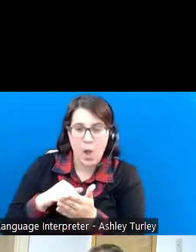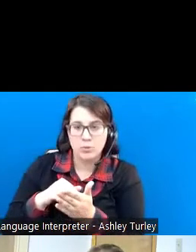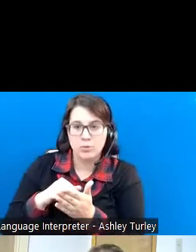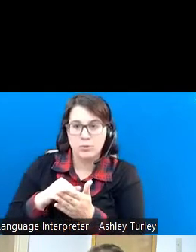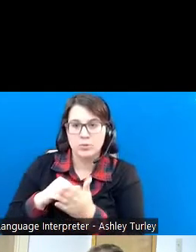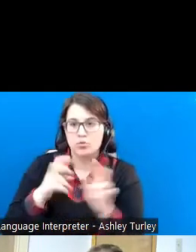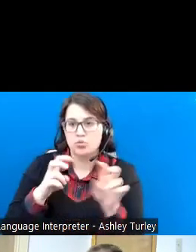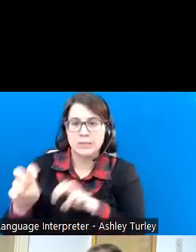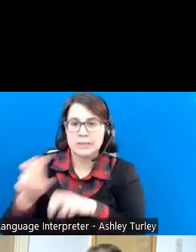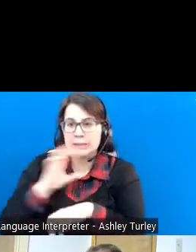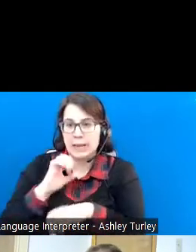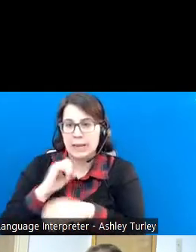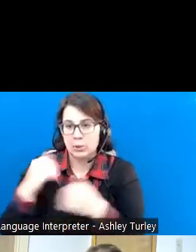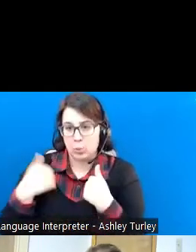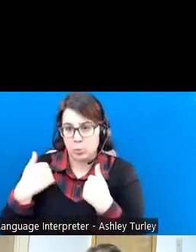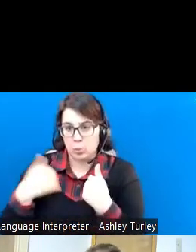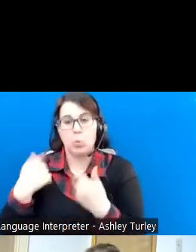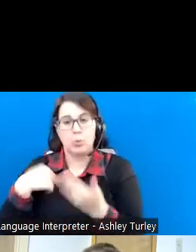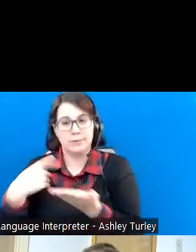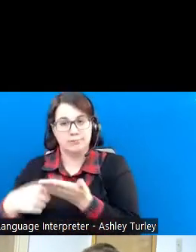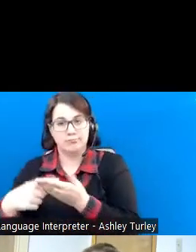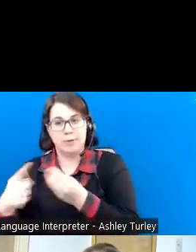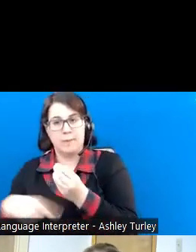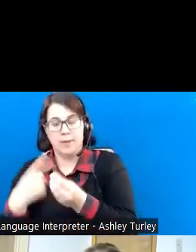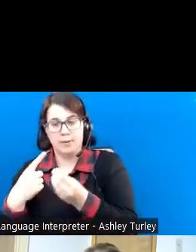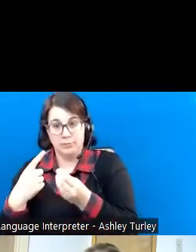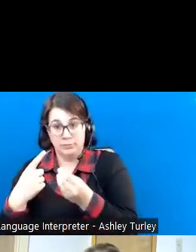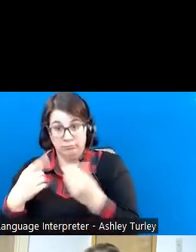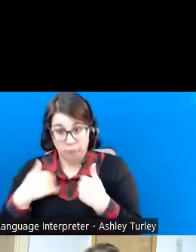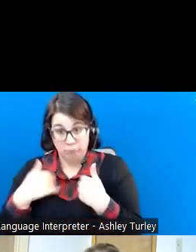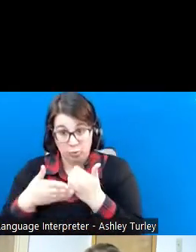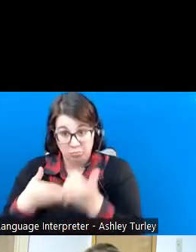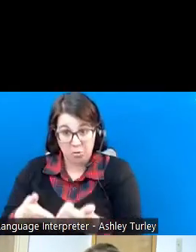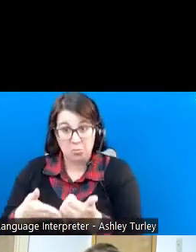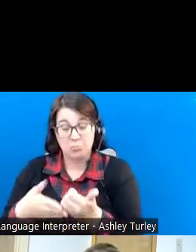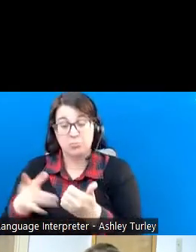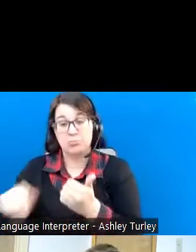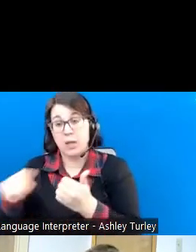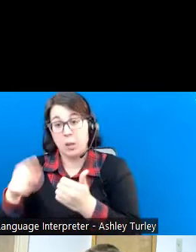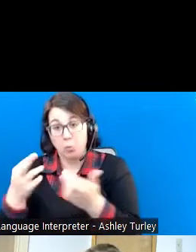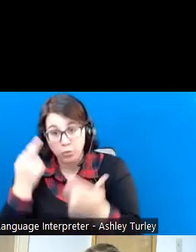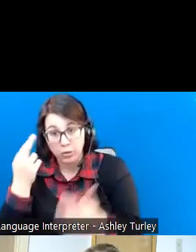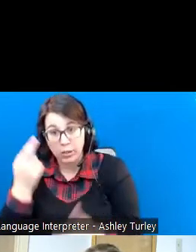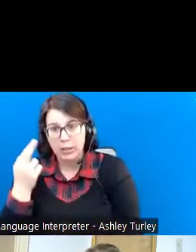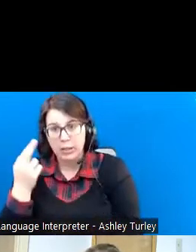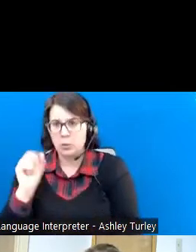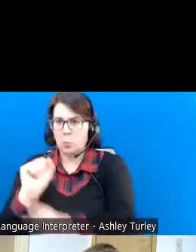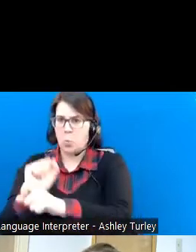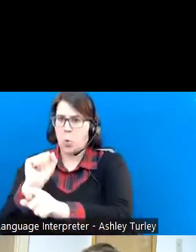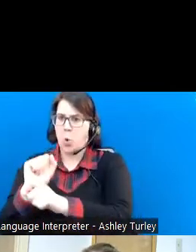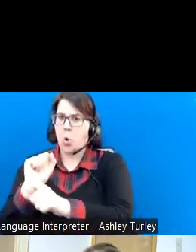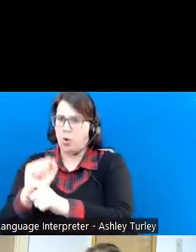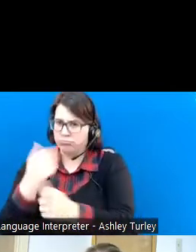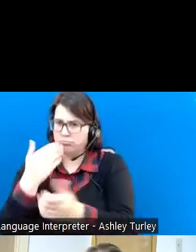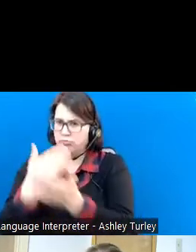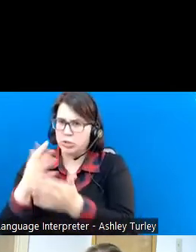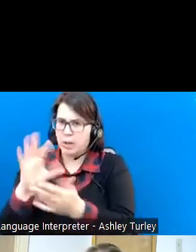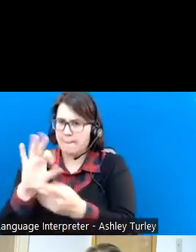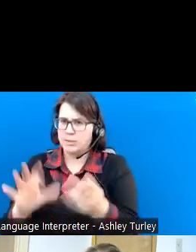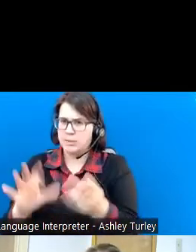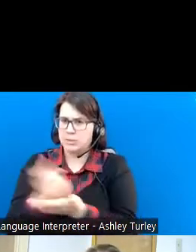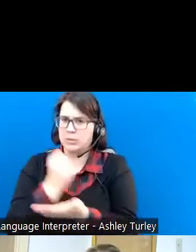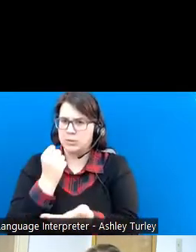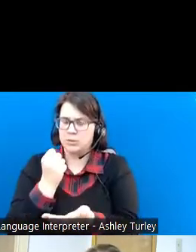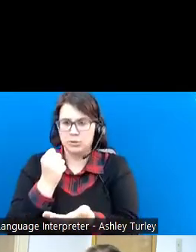is to work with youth and helping them realize that, you know, employment is definitely an option and really should be the